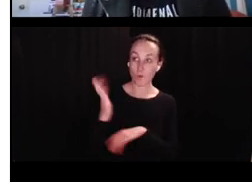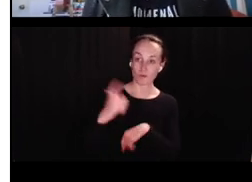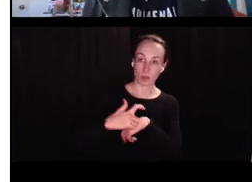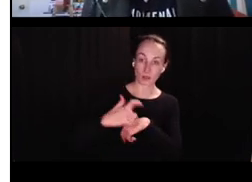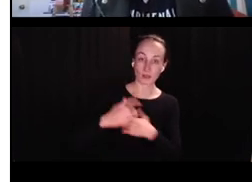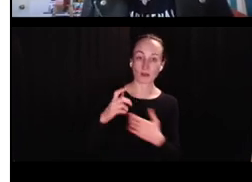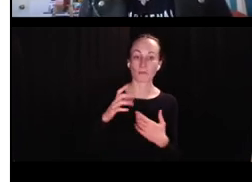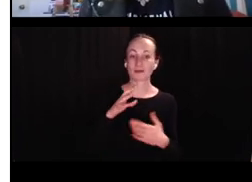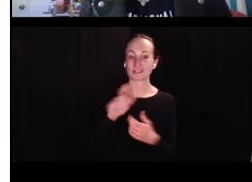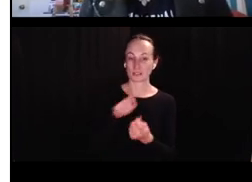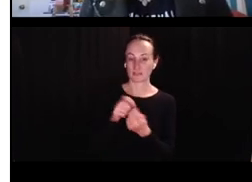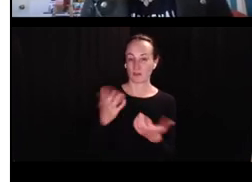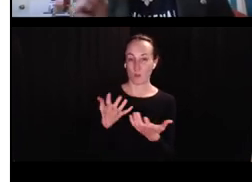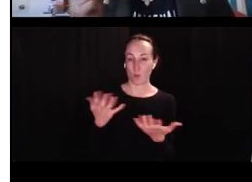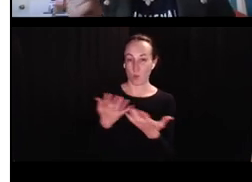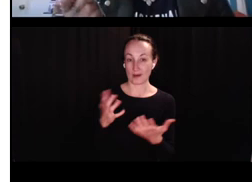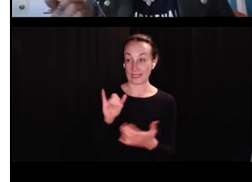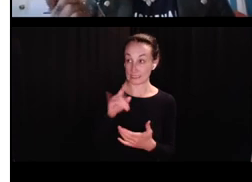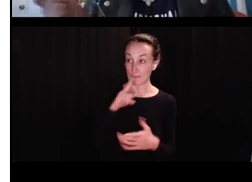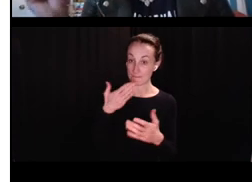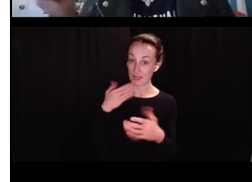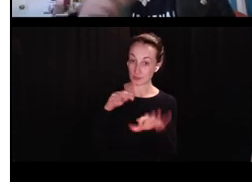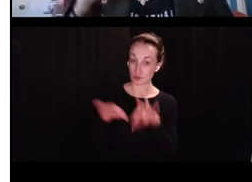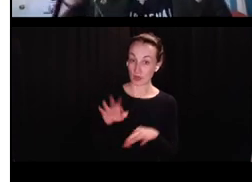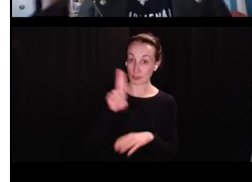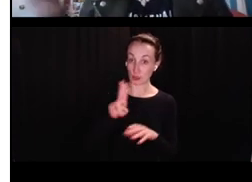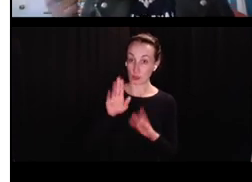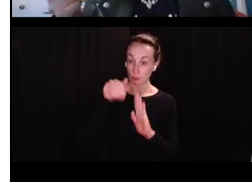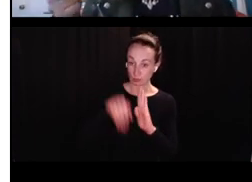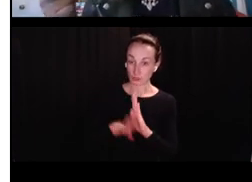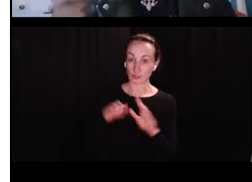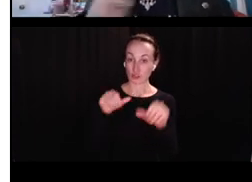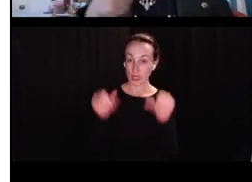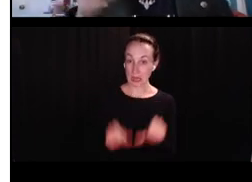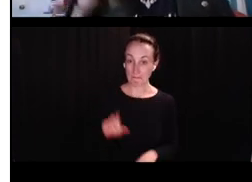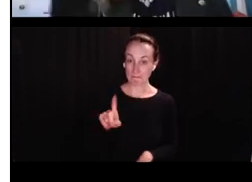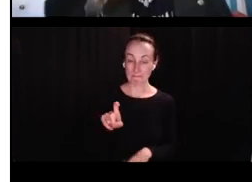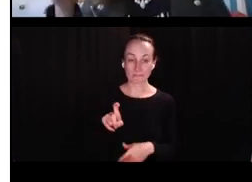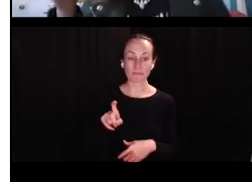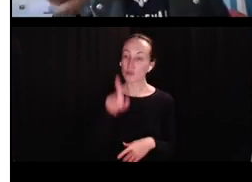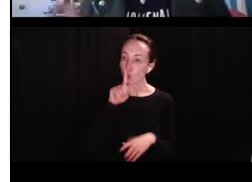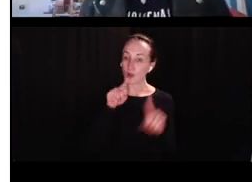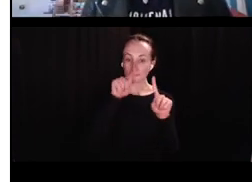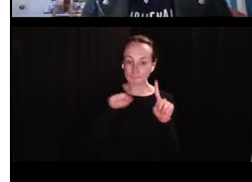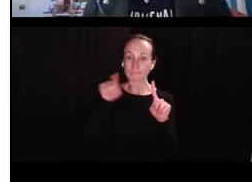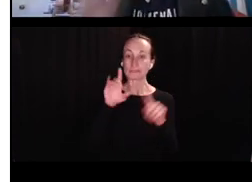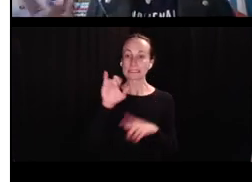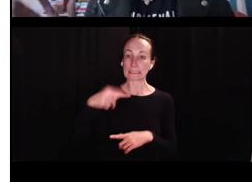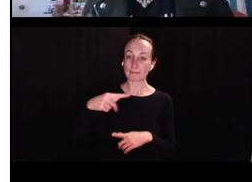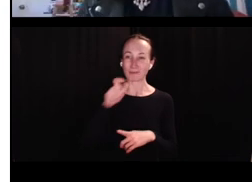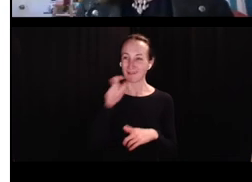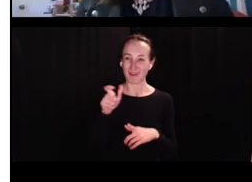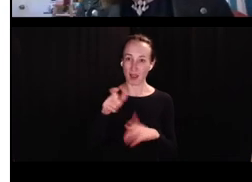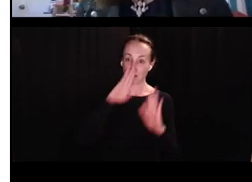I mean, there was some evidence of the U-shaped learning development, but it seemed like these micro U-shapes, this dip, um, it certainly